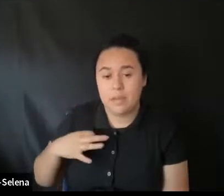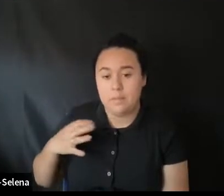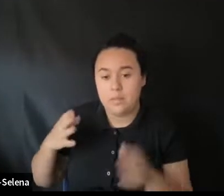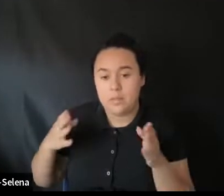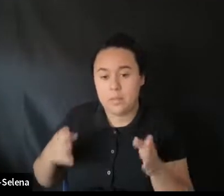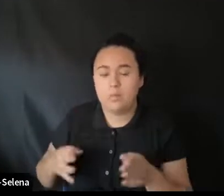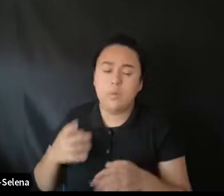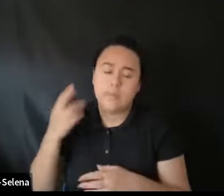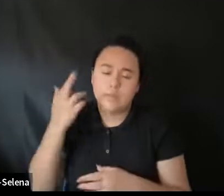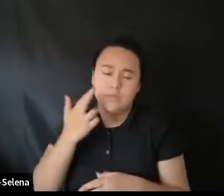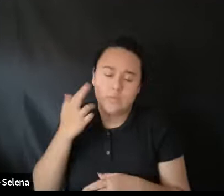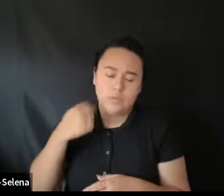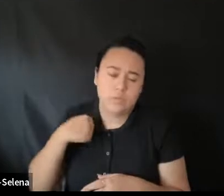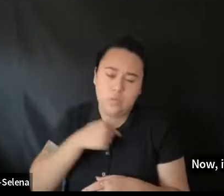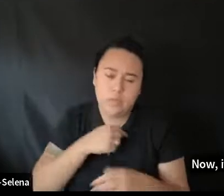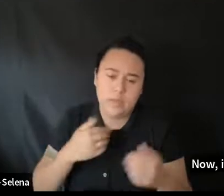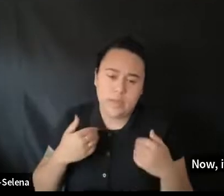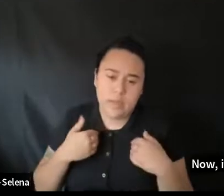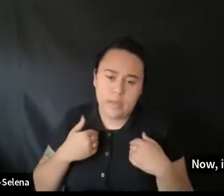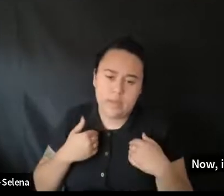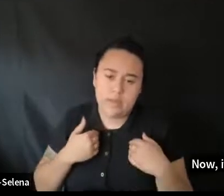That's one of the reasons why we have.